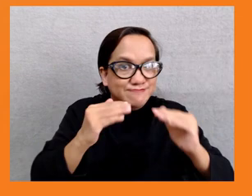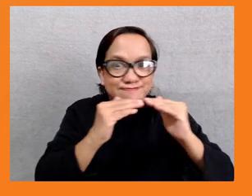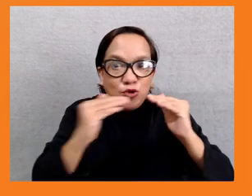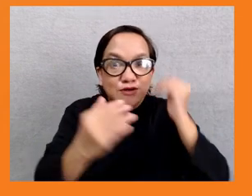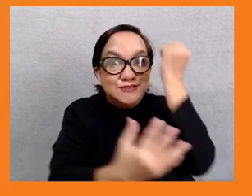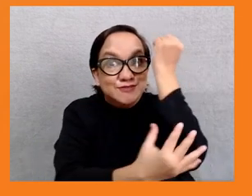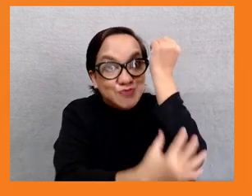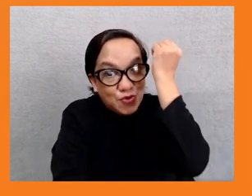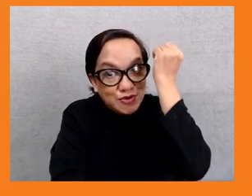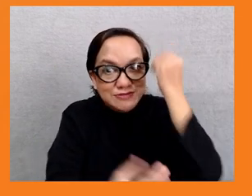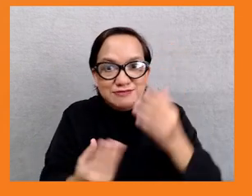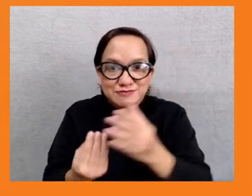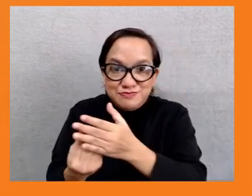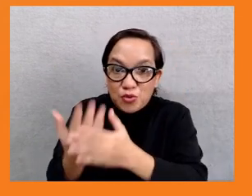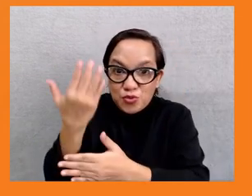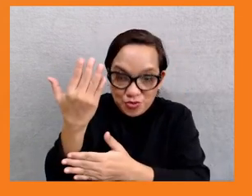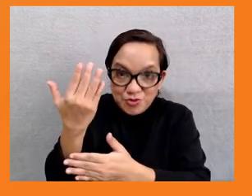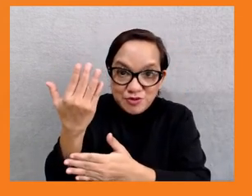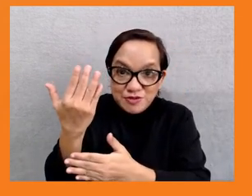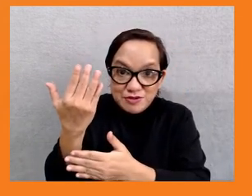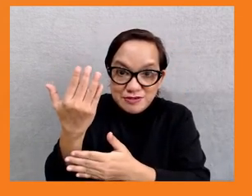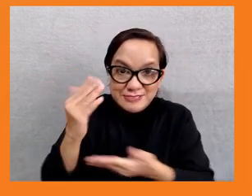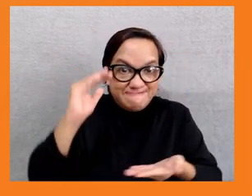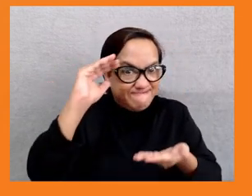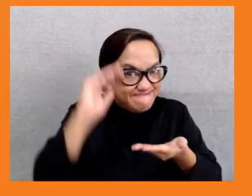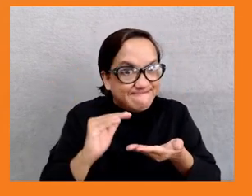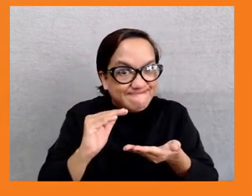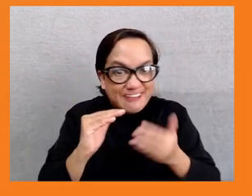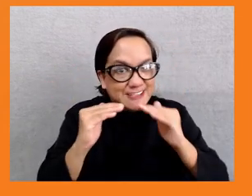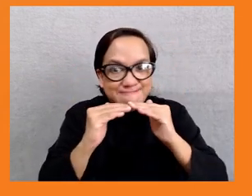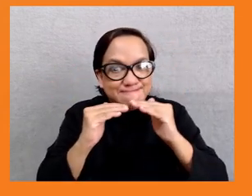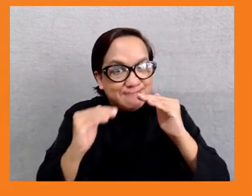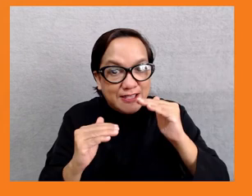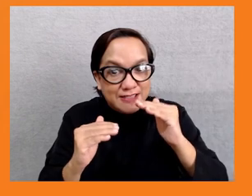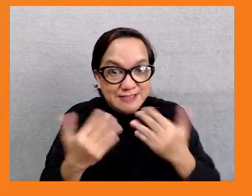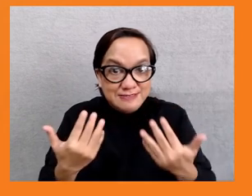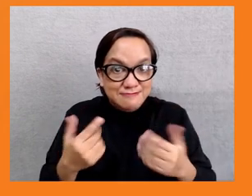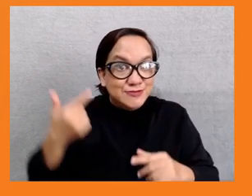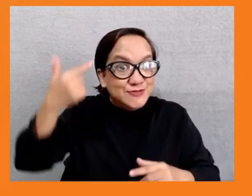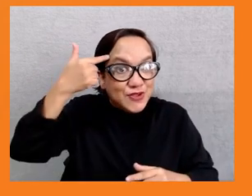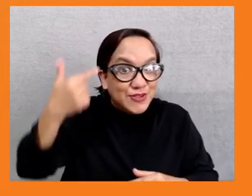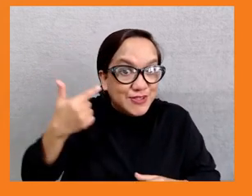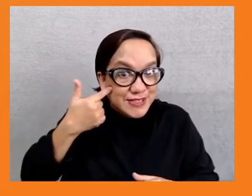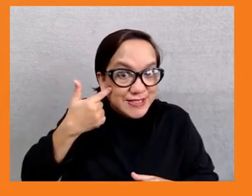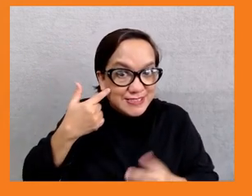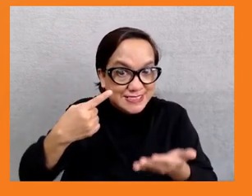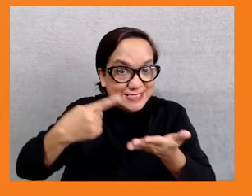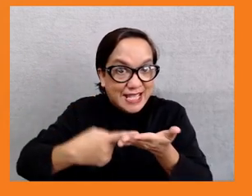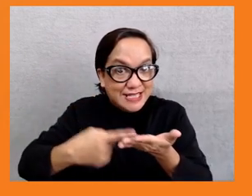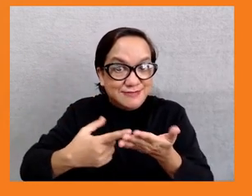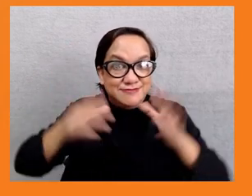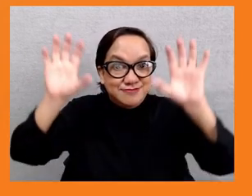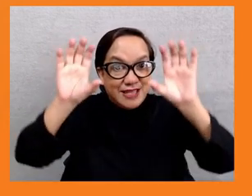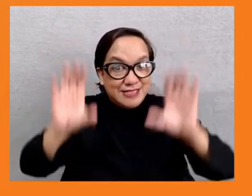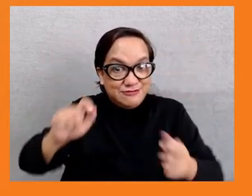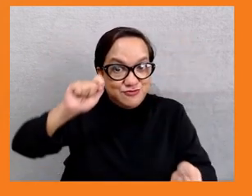second is to accelerate progress in gender equality. And the third is to tackle climate change. And all of these, I think, are relevant to